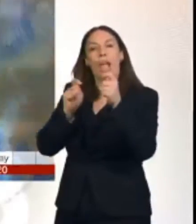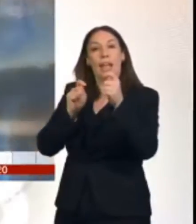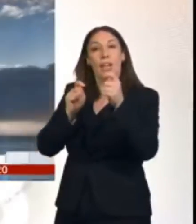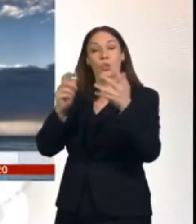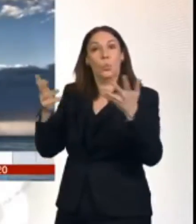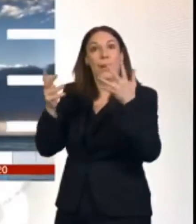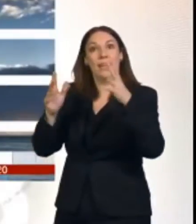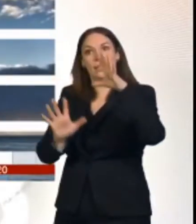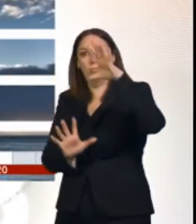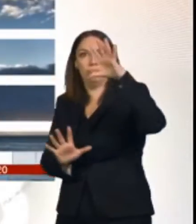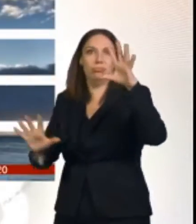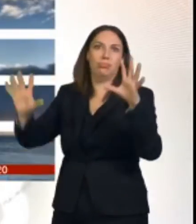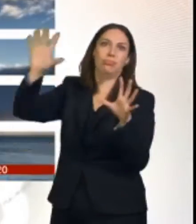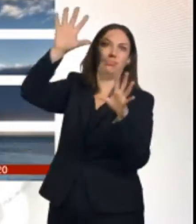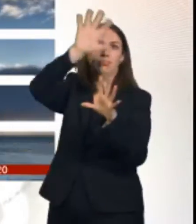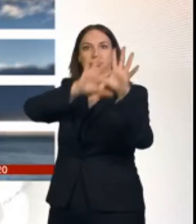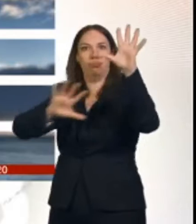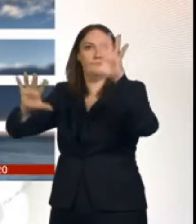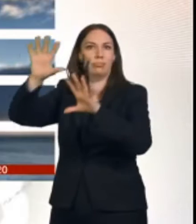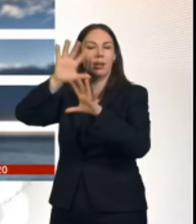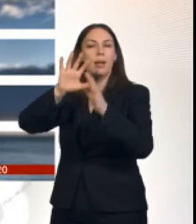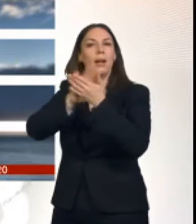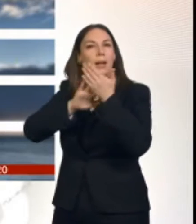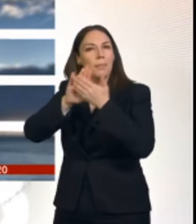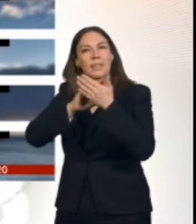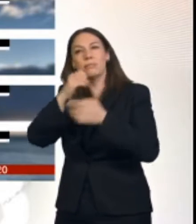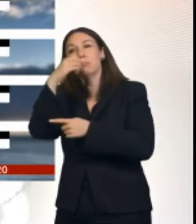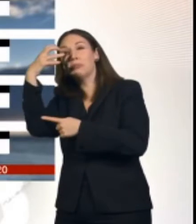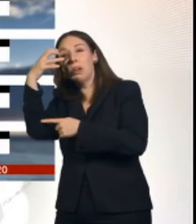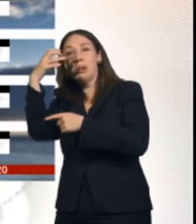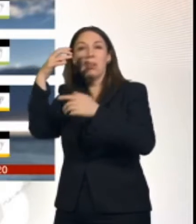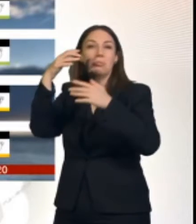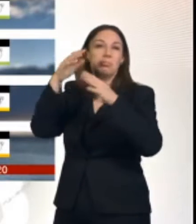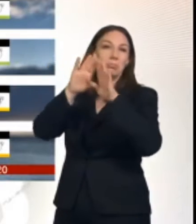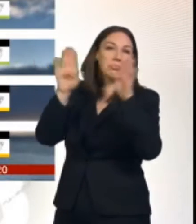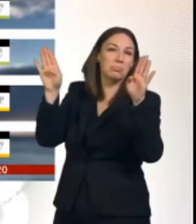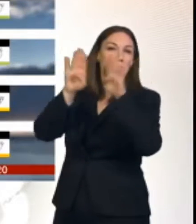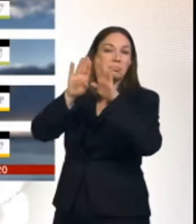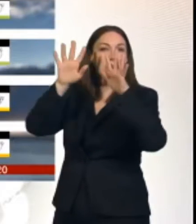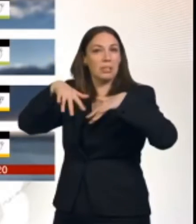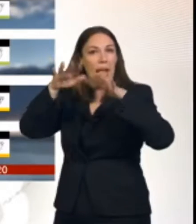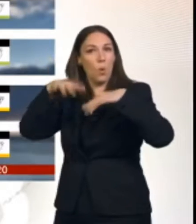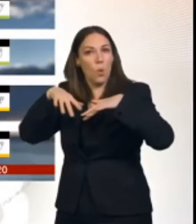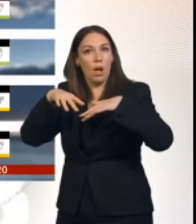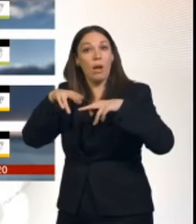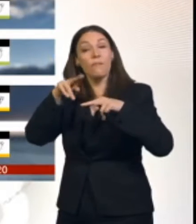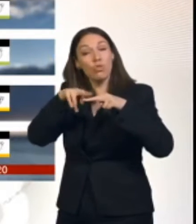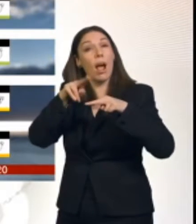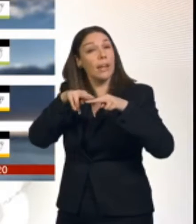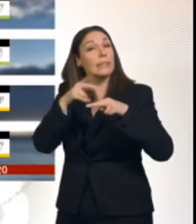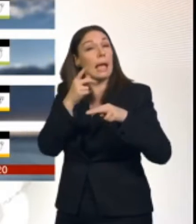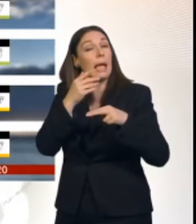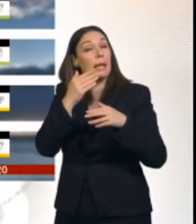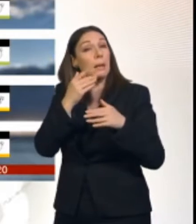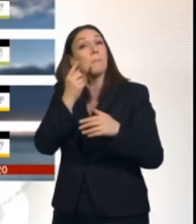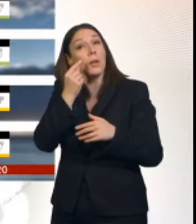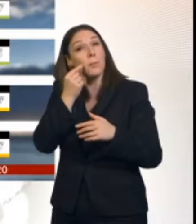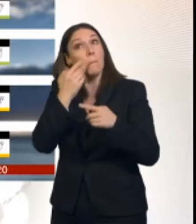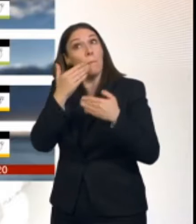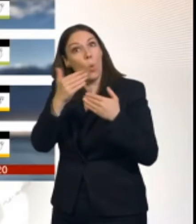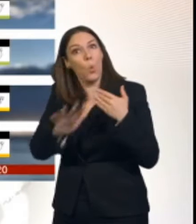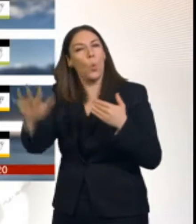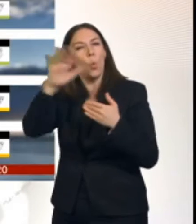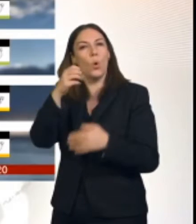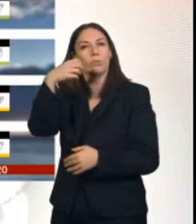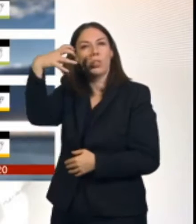pressure to the north of us. Bringing a mixture of sunshine and showers. Greater chance actually of seeing some sunshine on Friday. Right across the UK. And into the weekend there